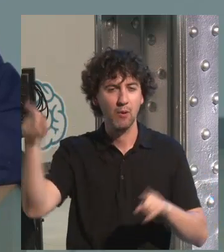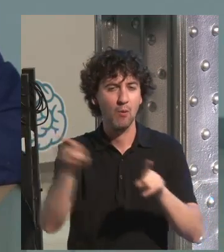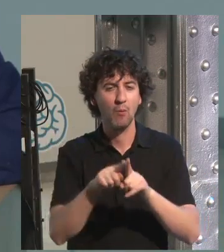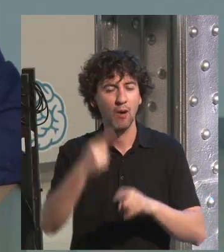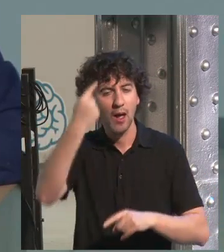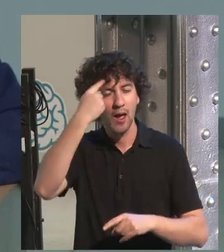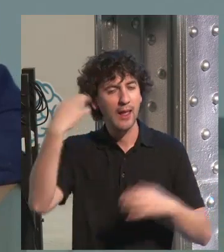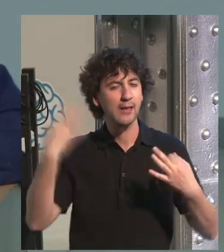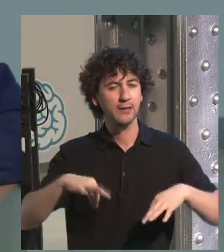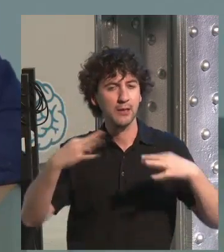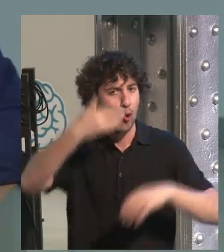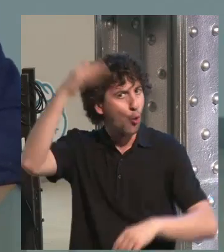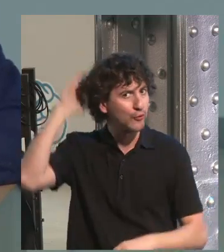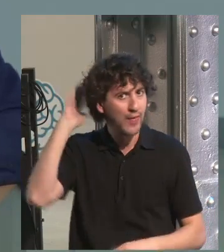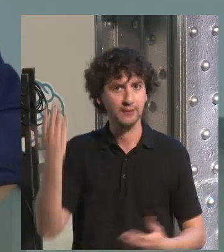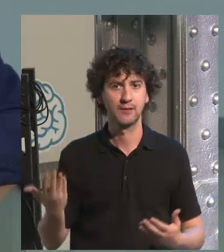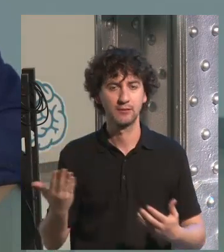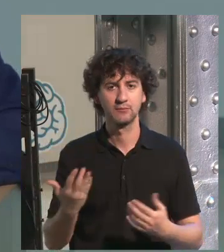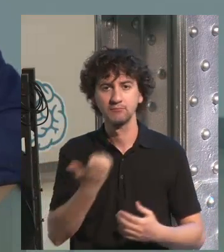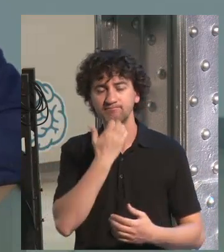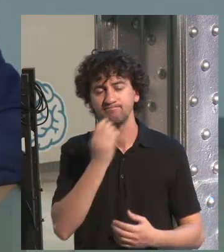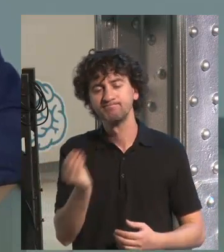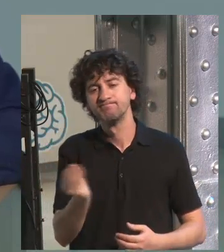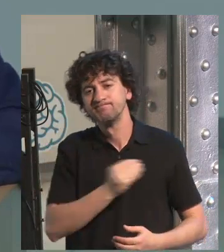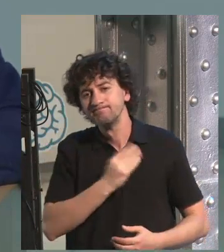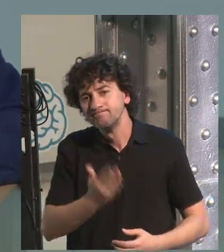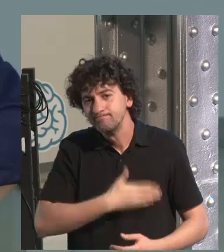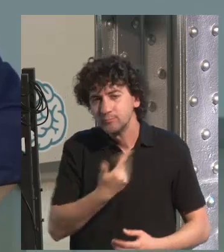have the virtual or creative attention.